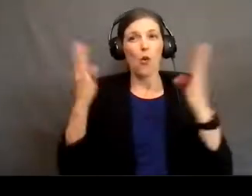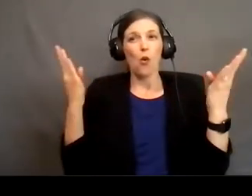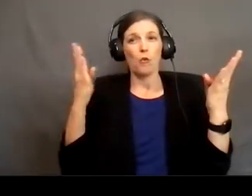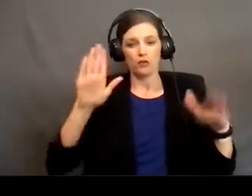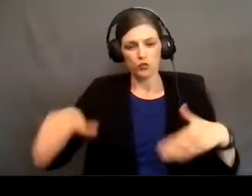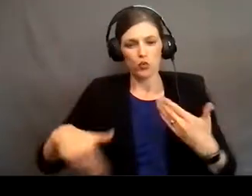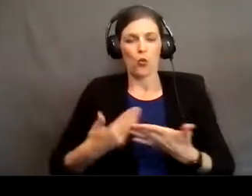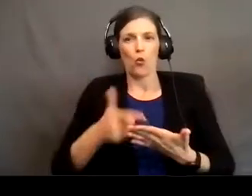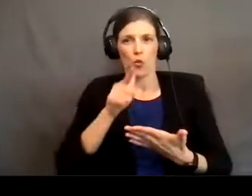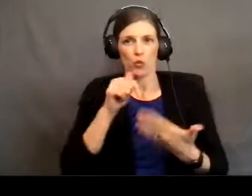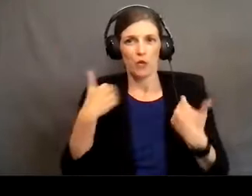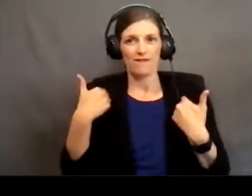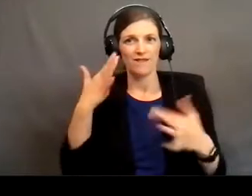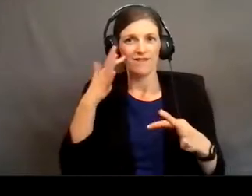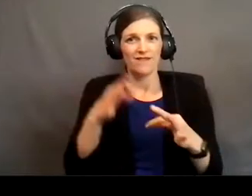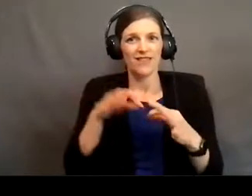faith in Jesus.